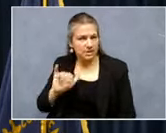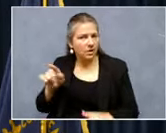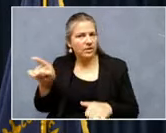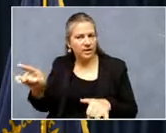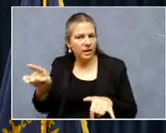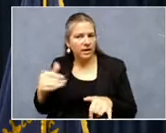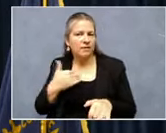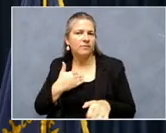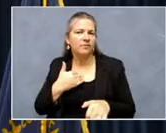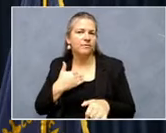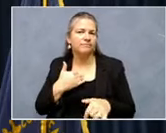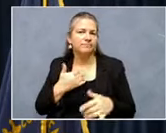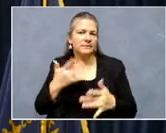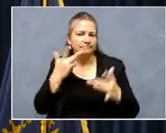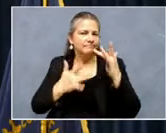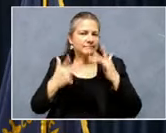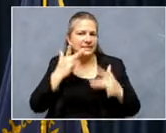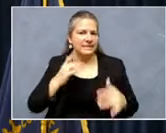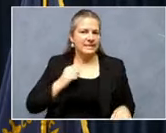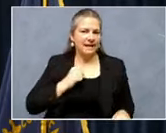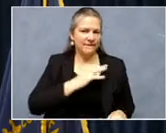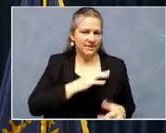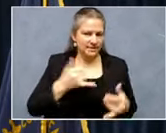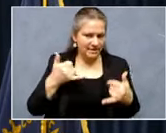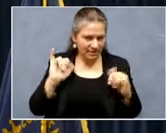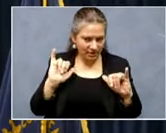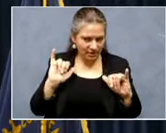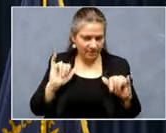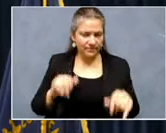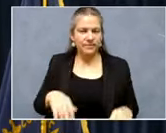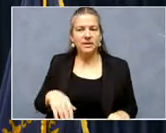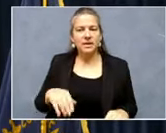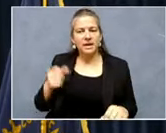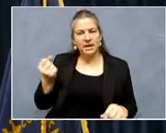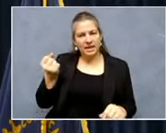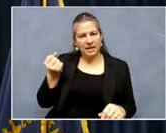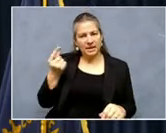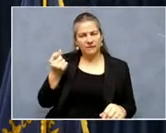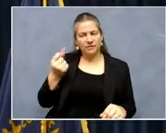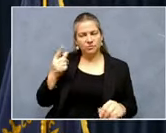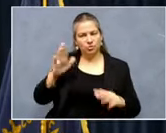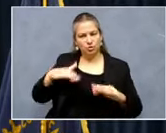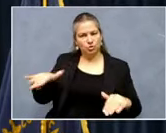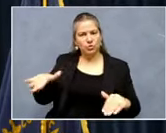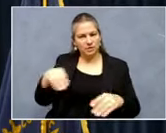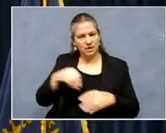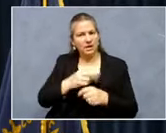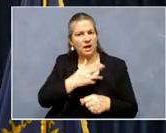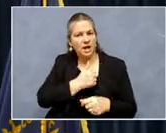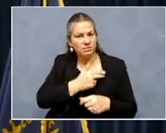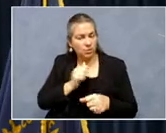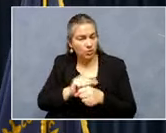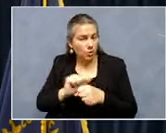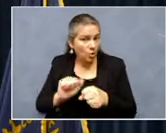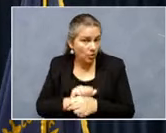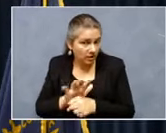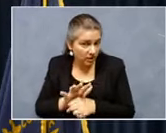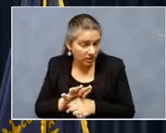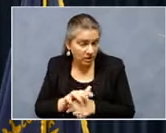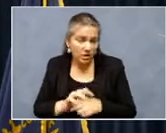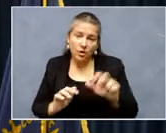shortages. 11 children hospitalized with COVID, 3 in an ICU,